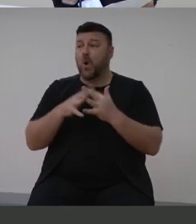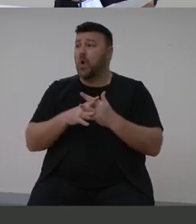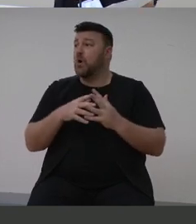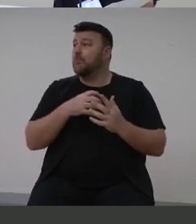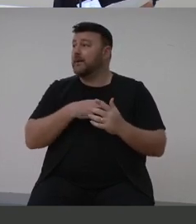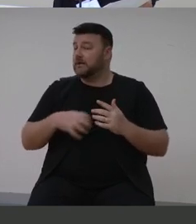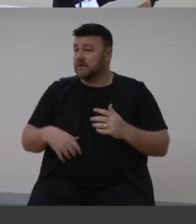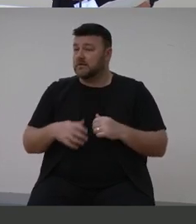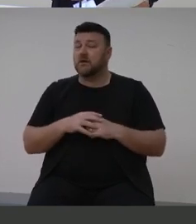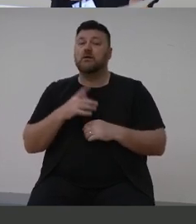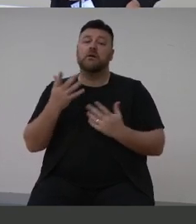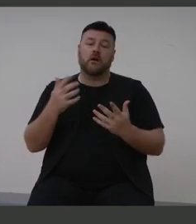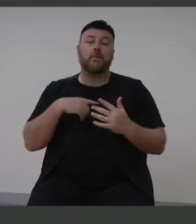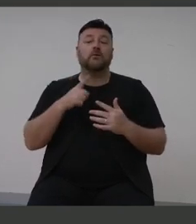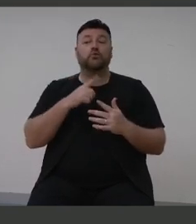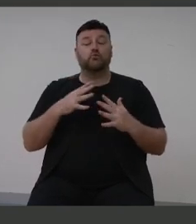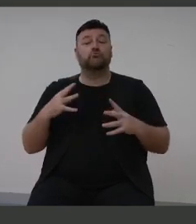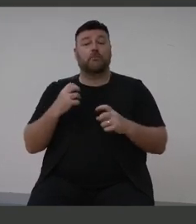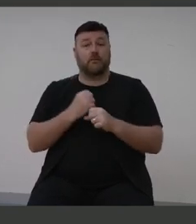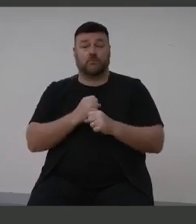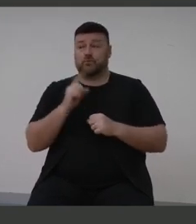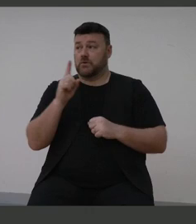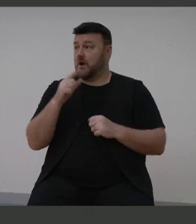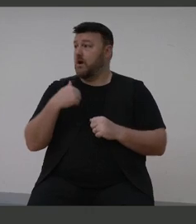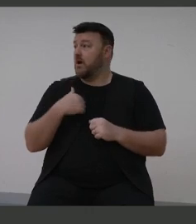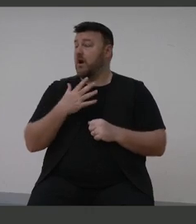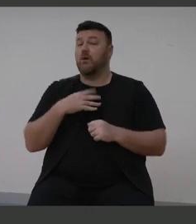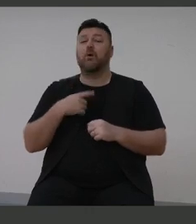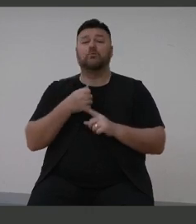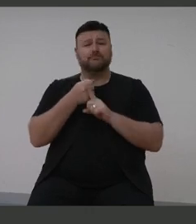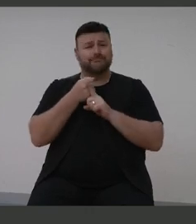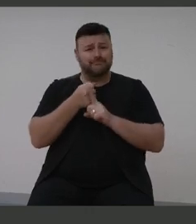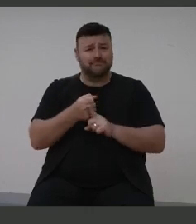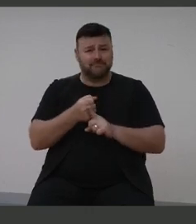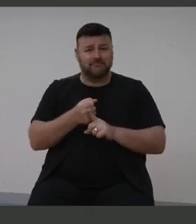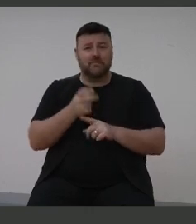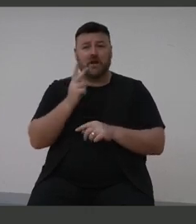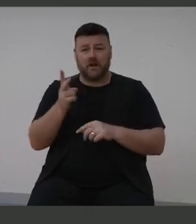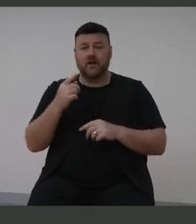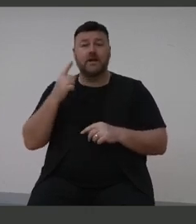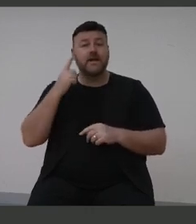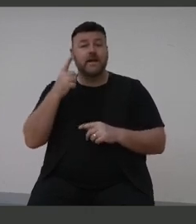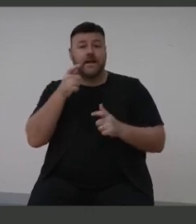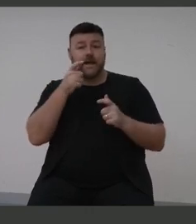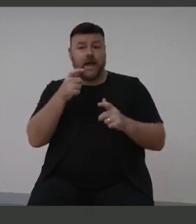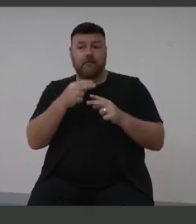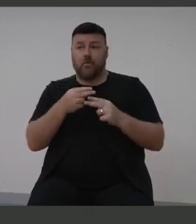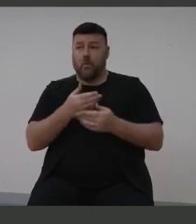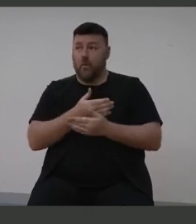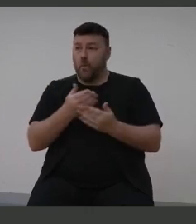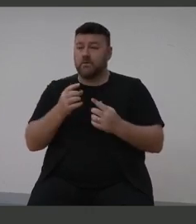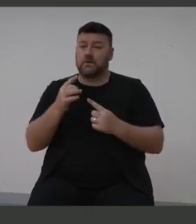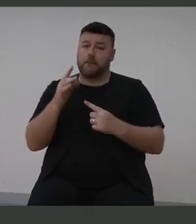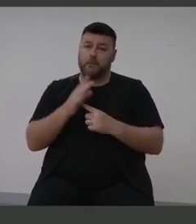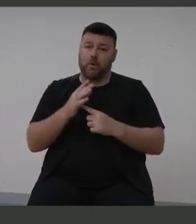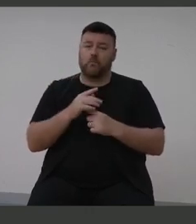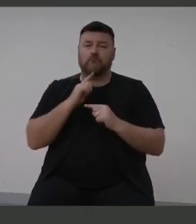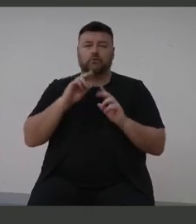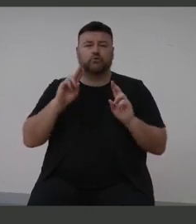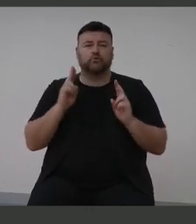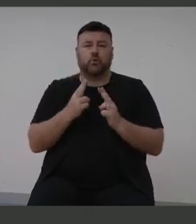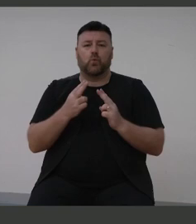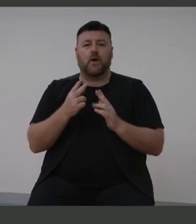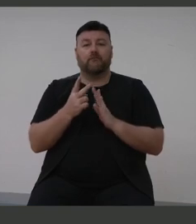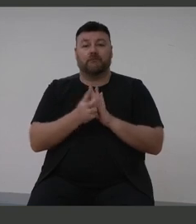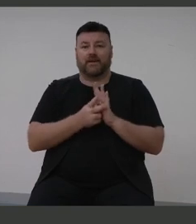To end, I would like to reinforce why hearing care for all is so important. So we have a short video